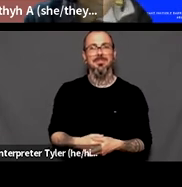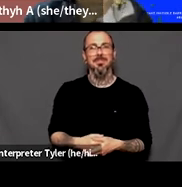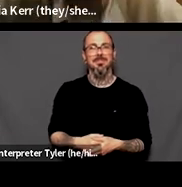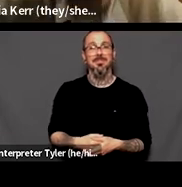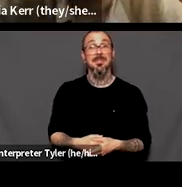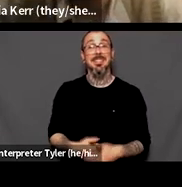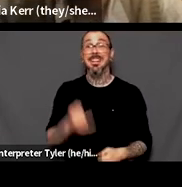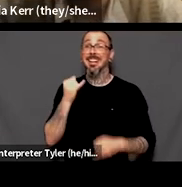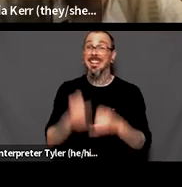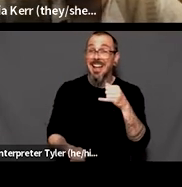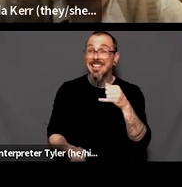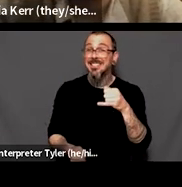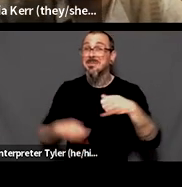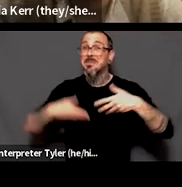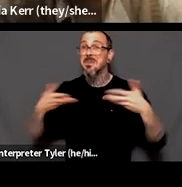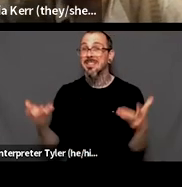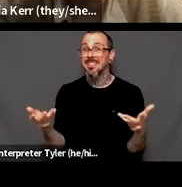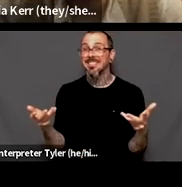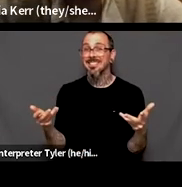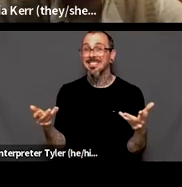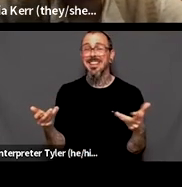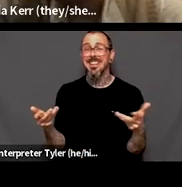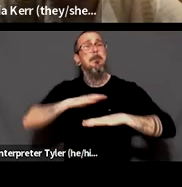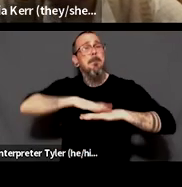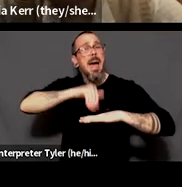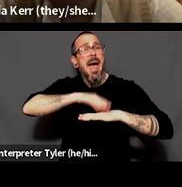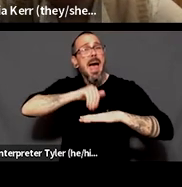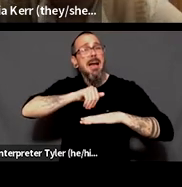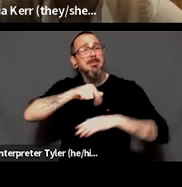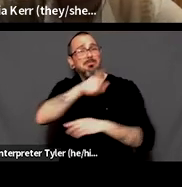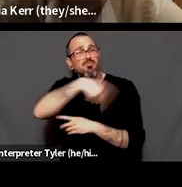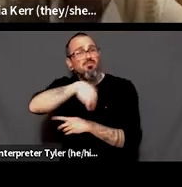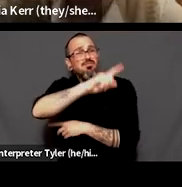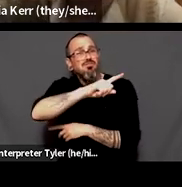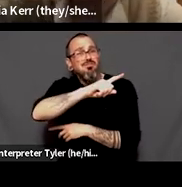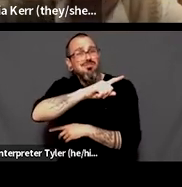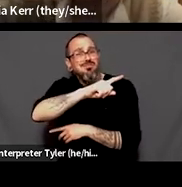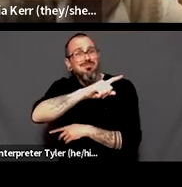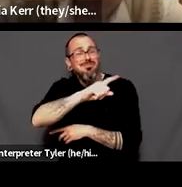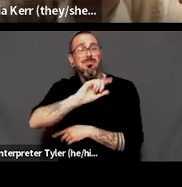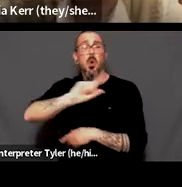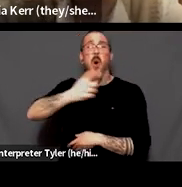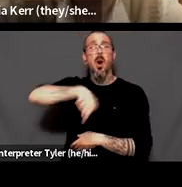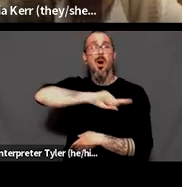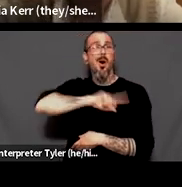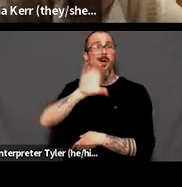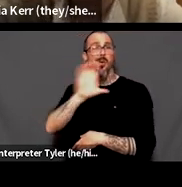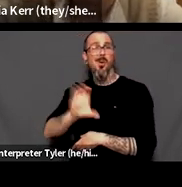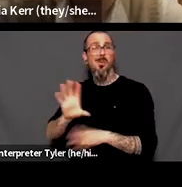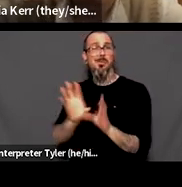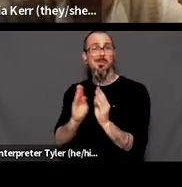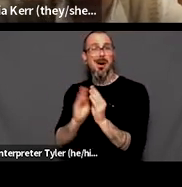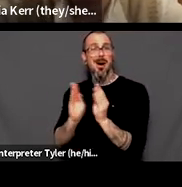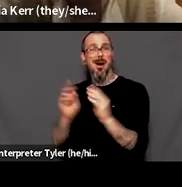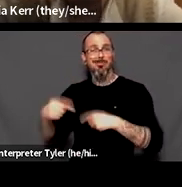Lastly, we just wanted to end on the note of the pets, which have been very present, uh, in all of our zoom meetings, um, as we've been planning